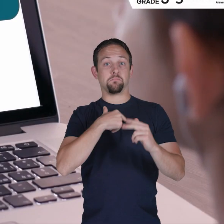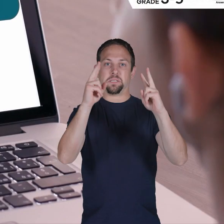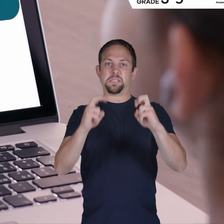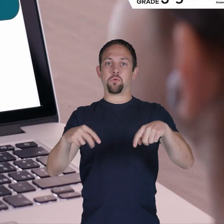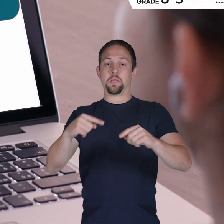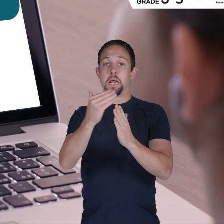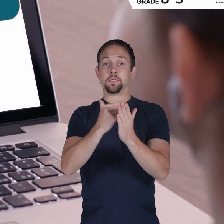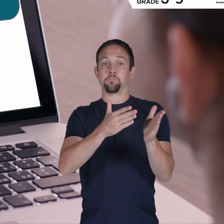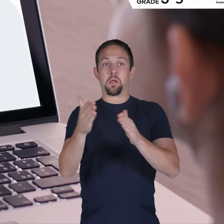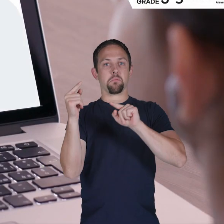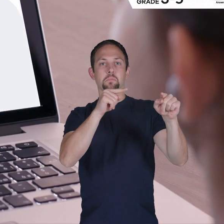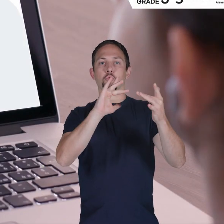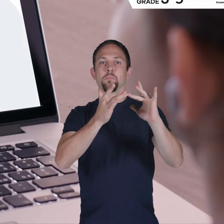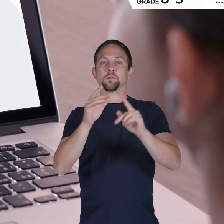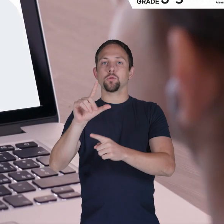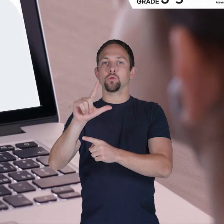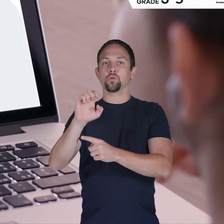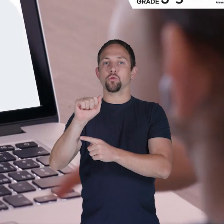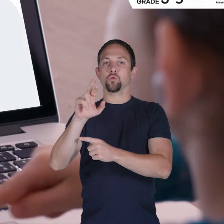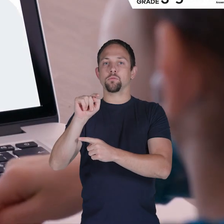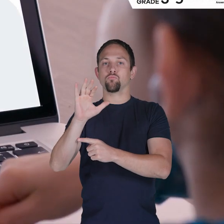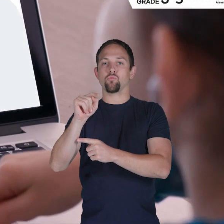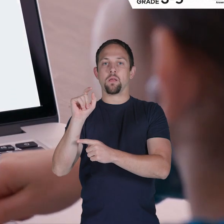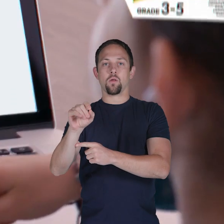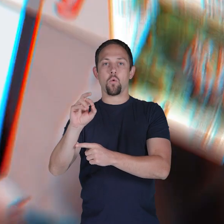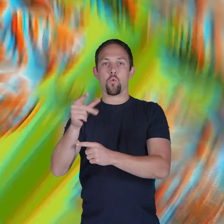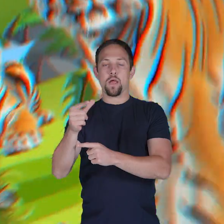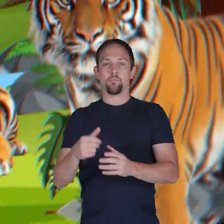downloading this lesson plan from our website, learnbright.org.